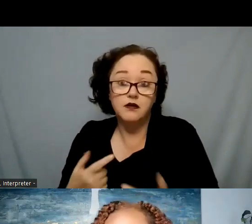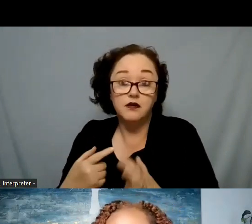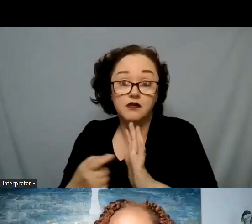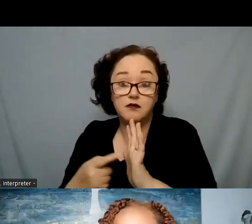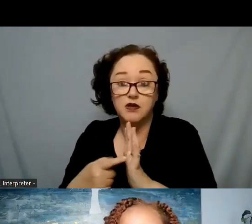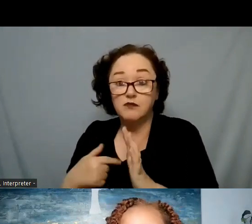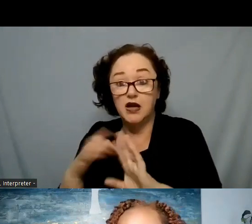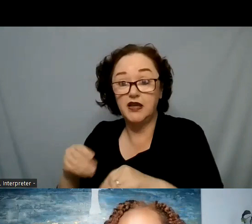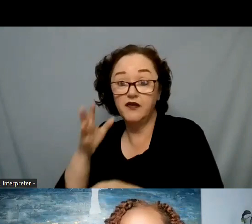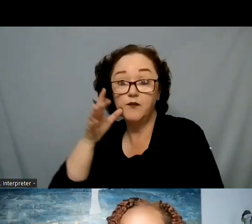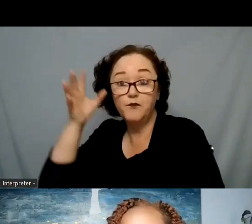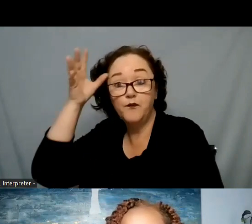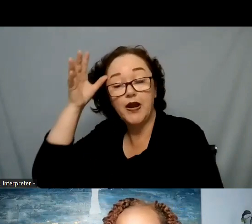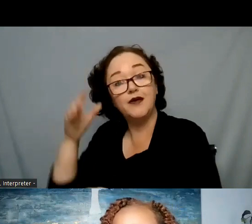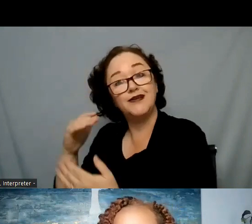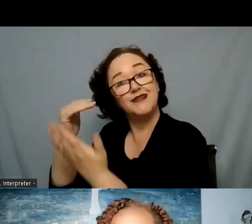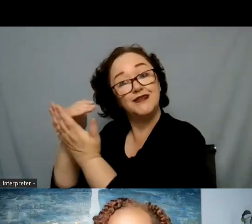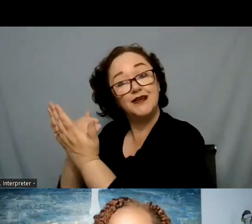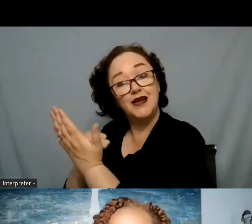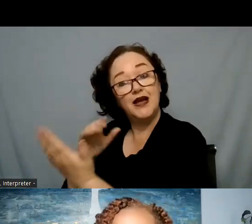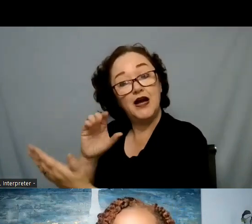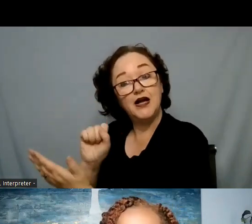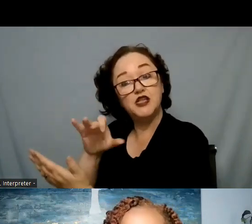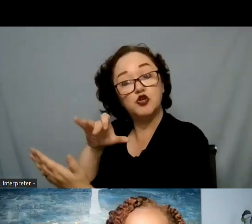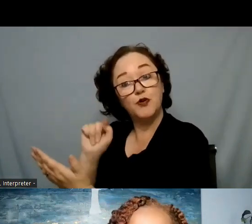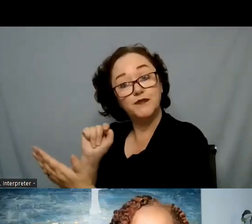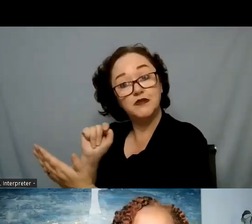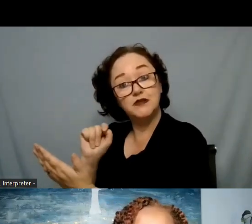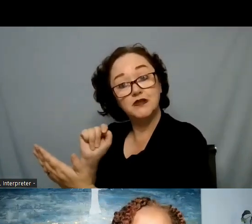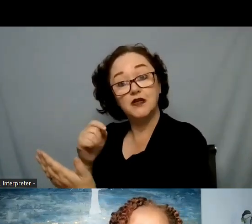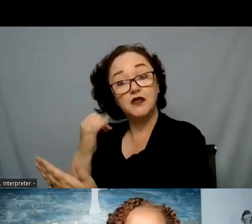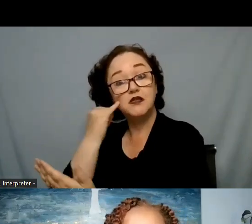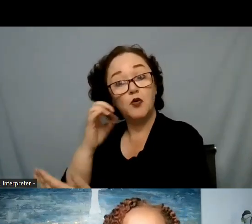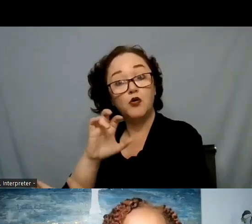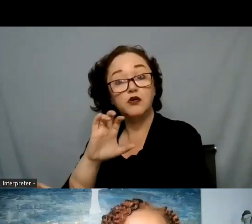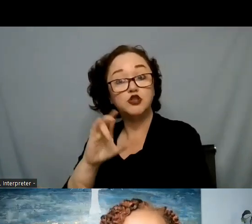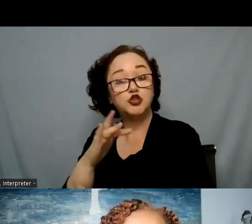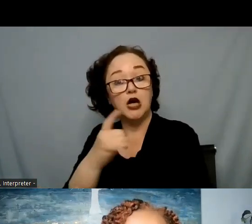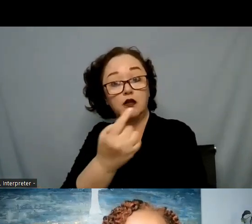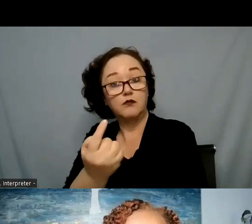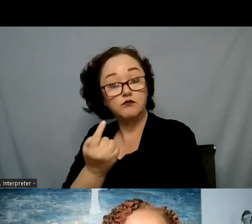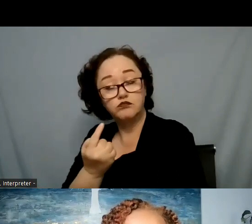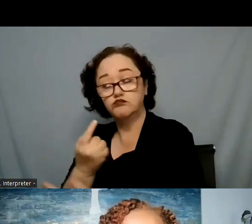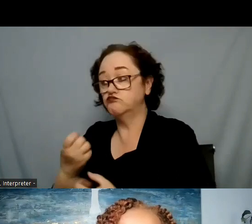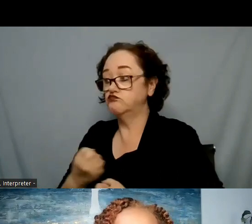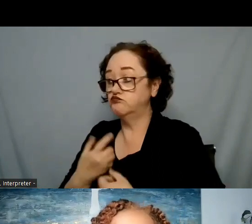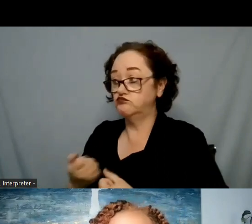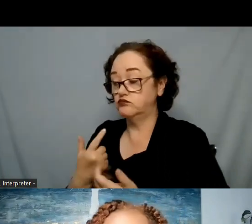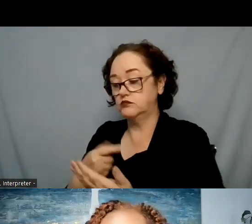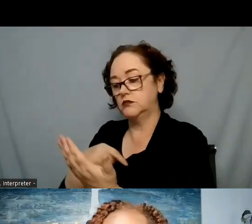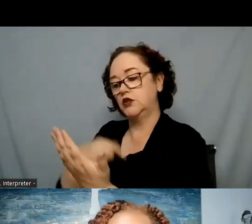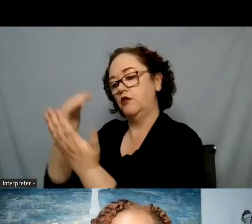child comes and is maybe struggling with these with these negative thoughts and then I want to make sure that I give